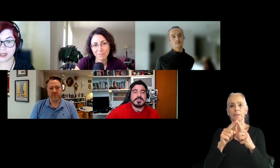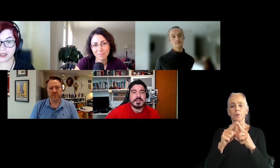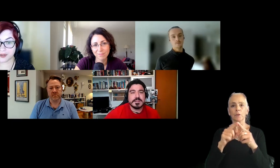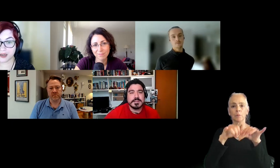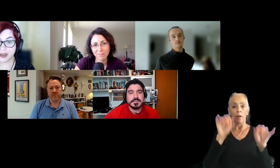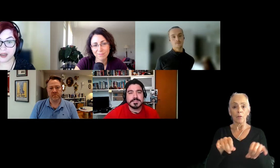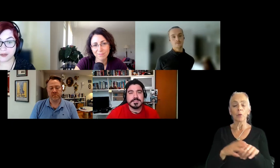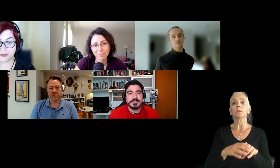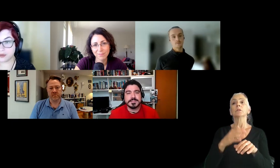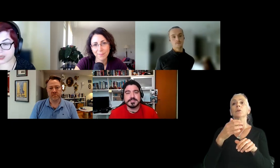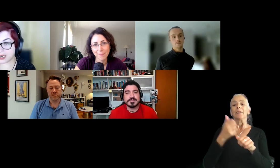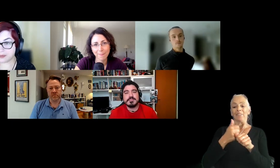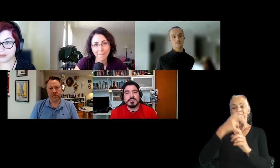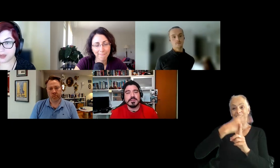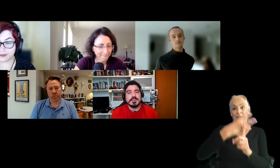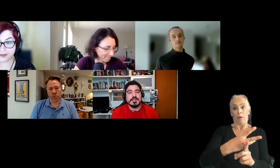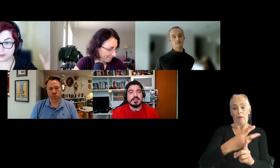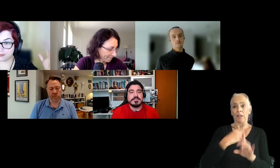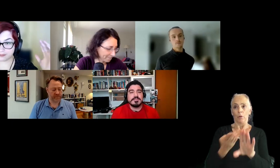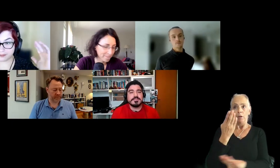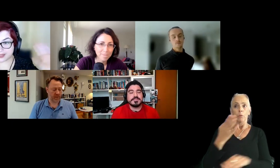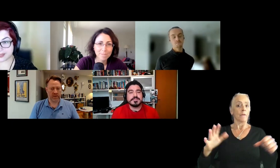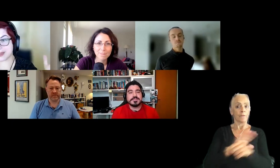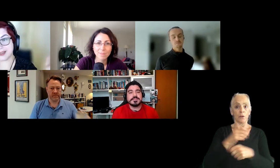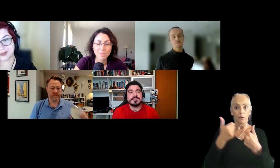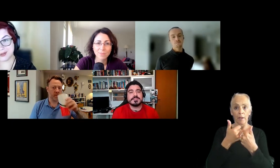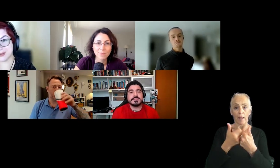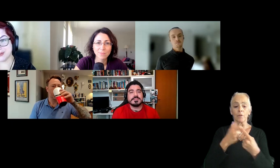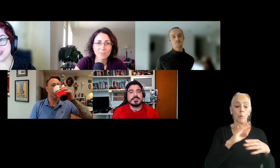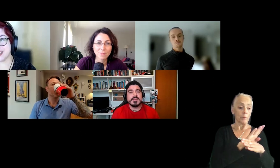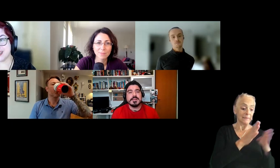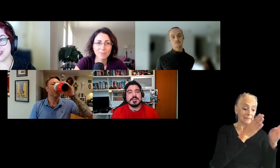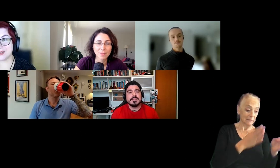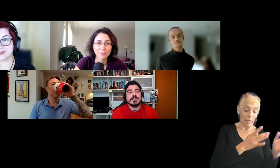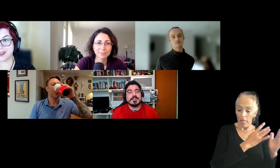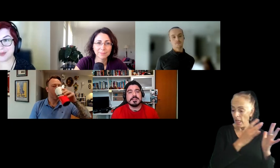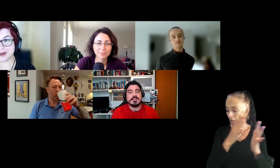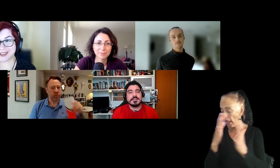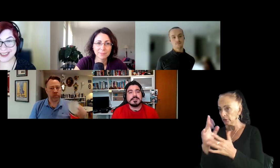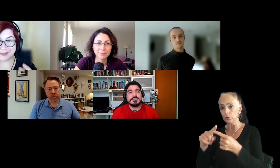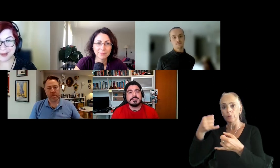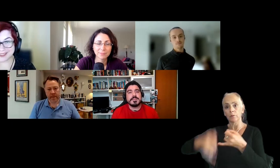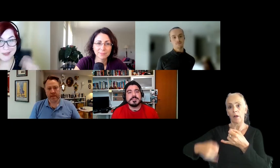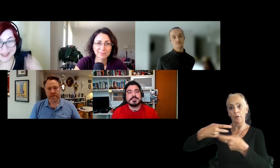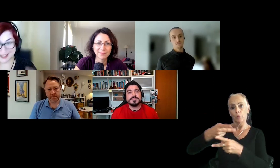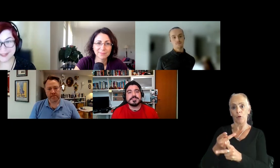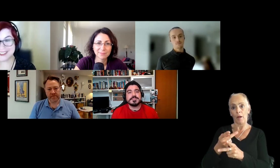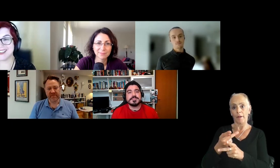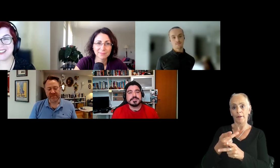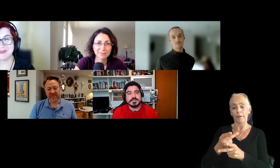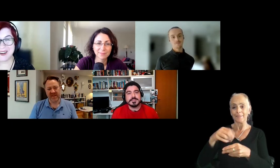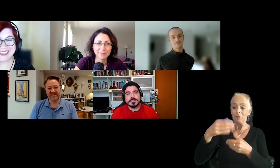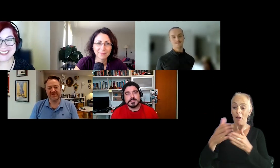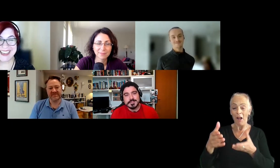I would deliver a full game from business plan to to the final product in a box with the